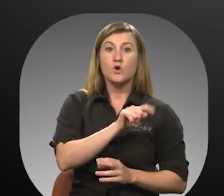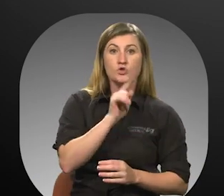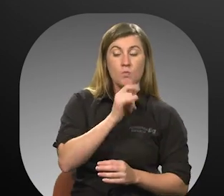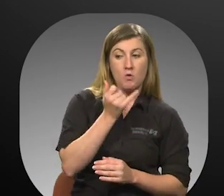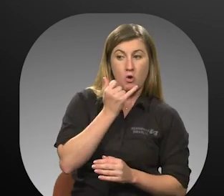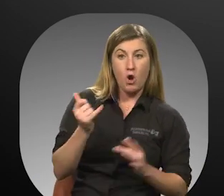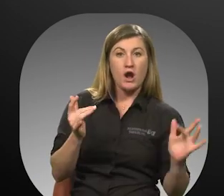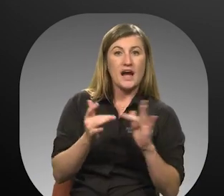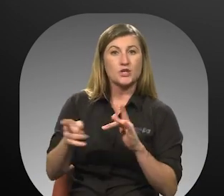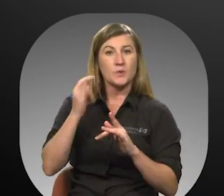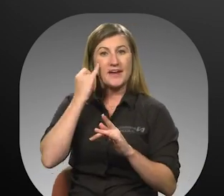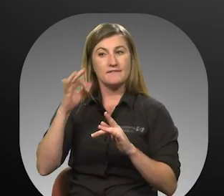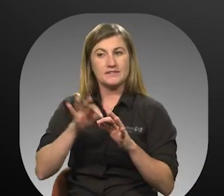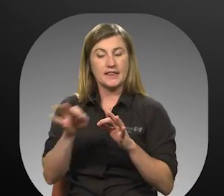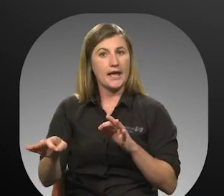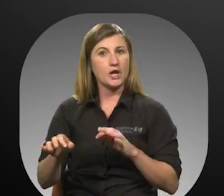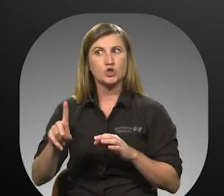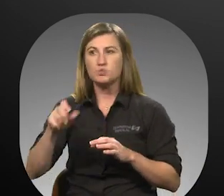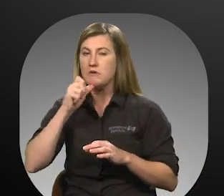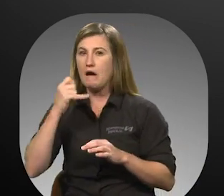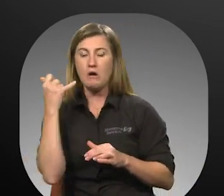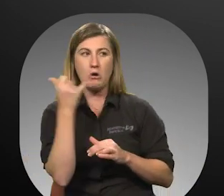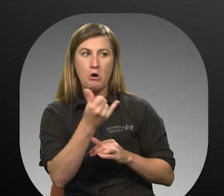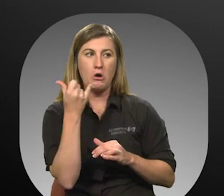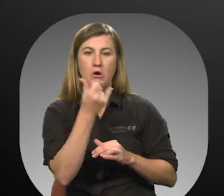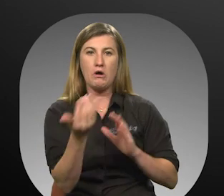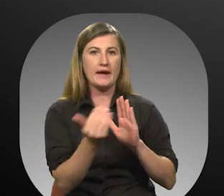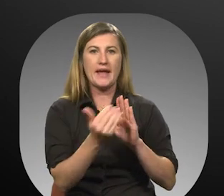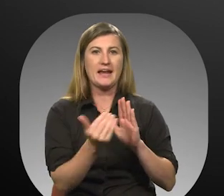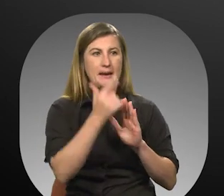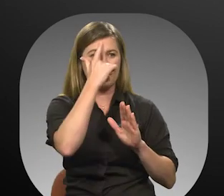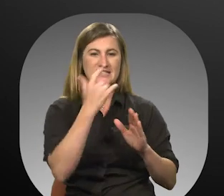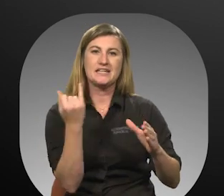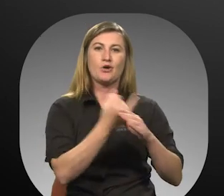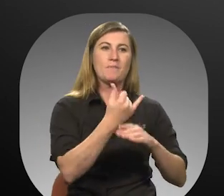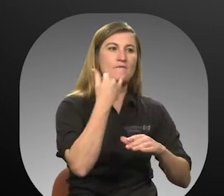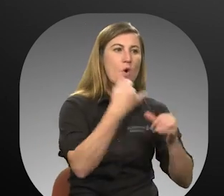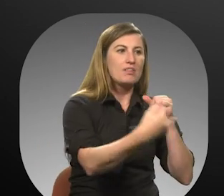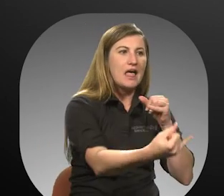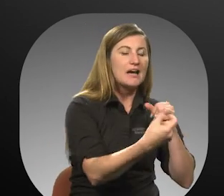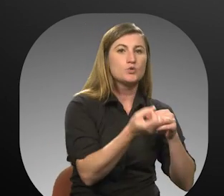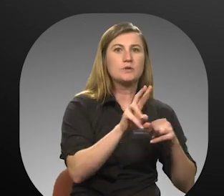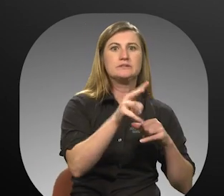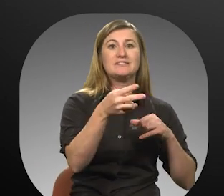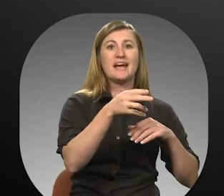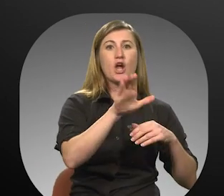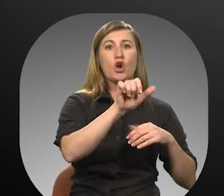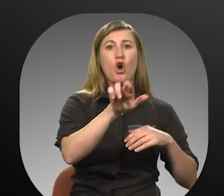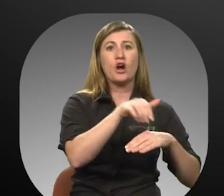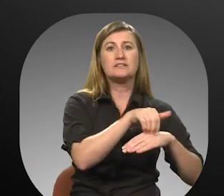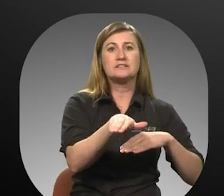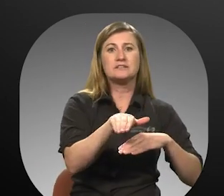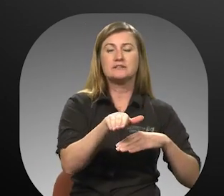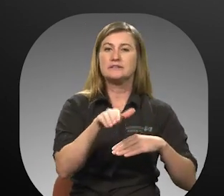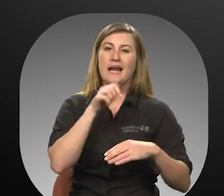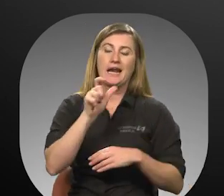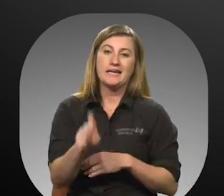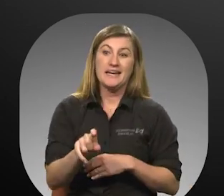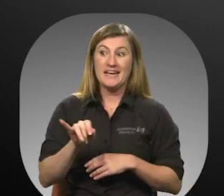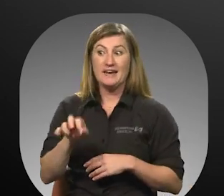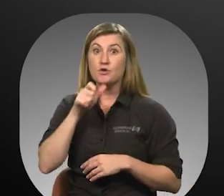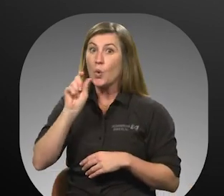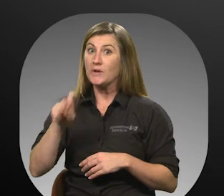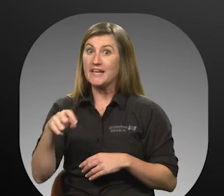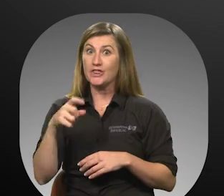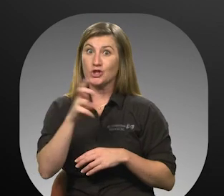is a delay. 24. Do not call again as you may tie up the phone lines or another vehicle may be sent unnecessarily. 25. If you do not need the trip you